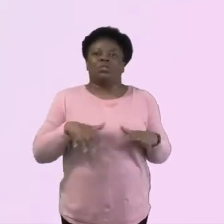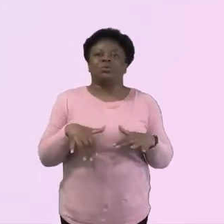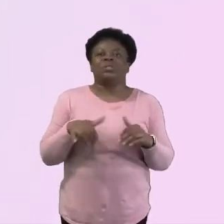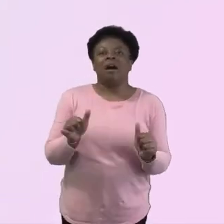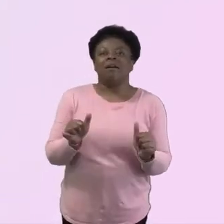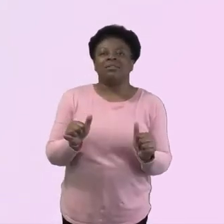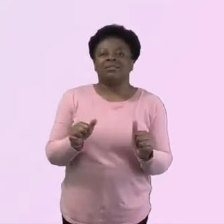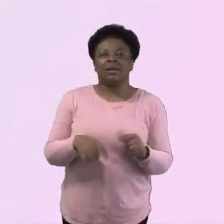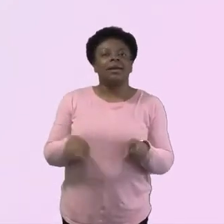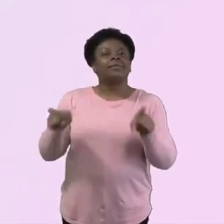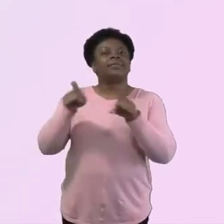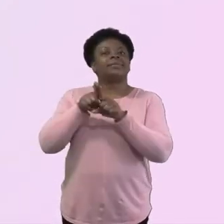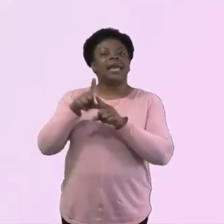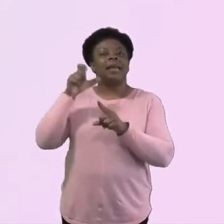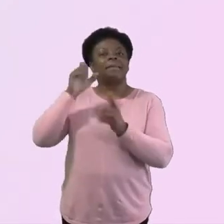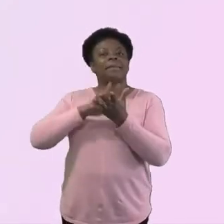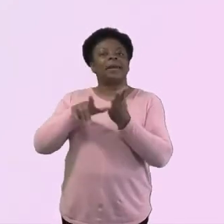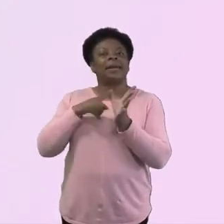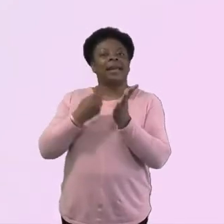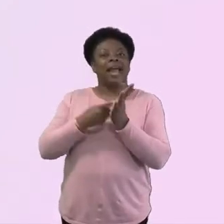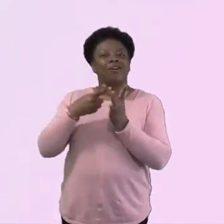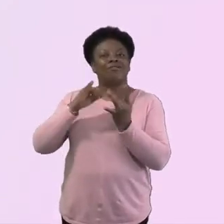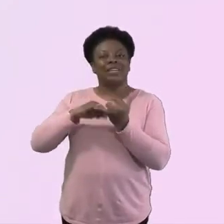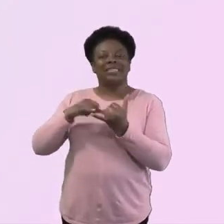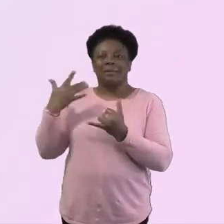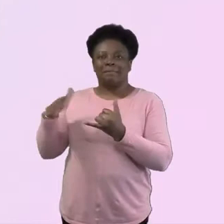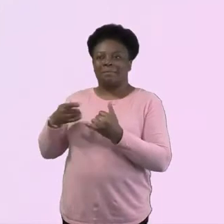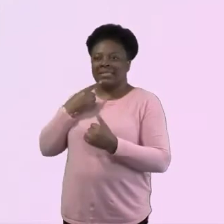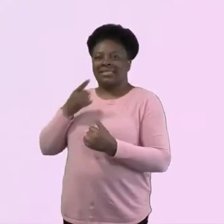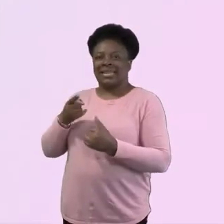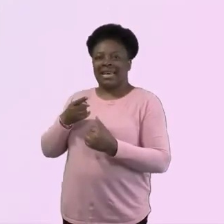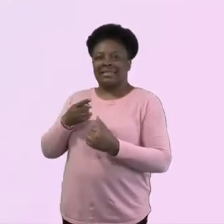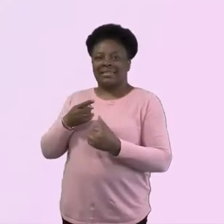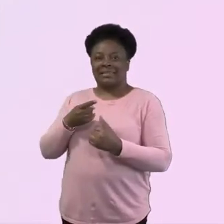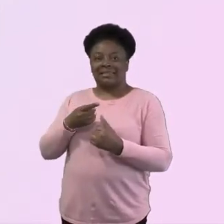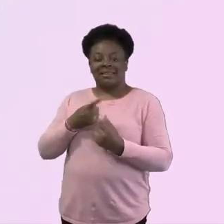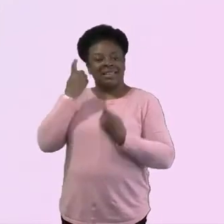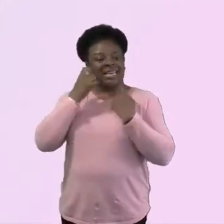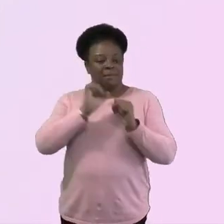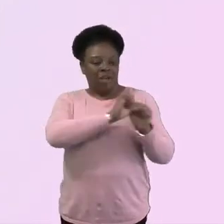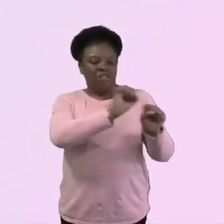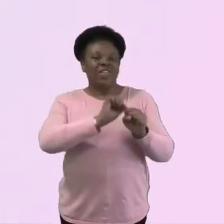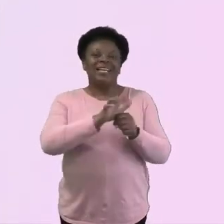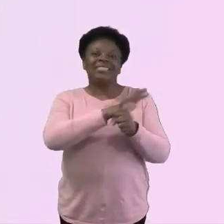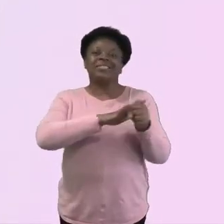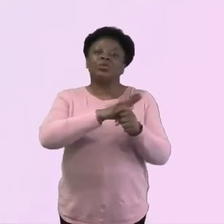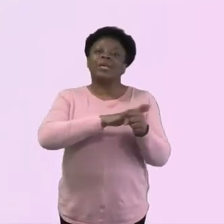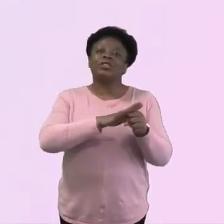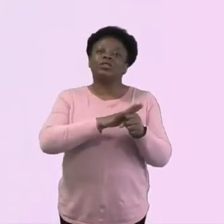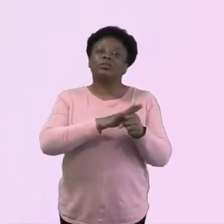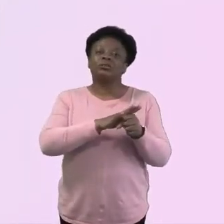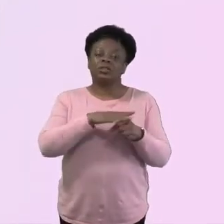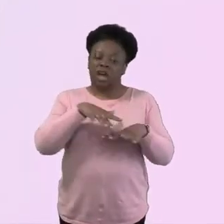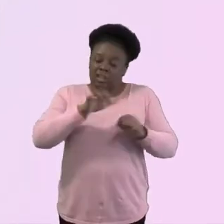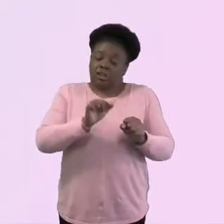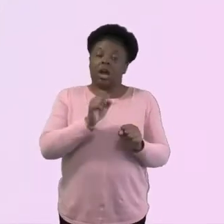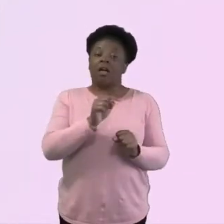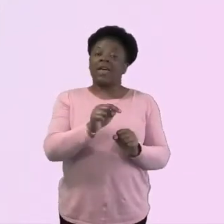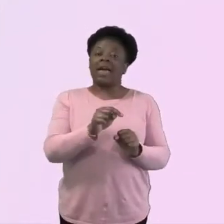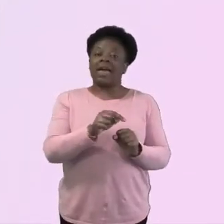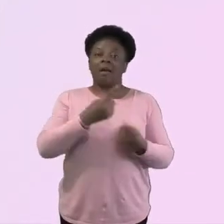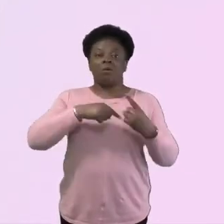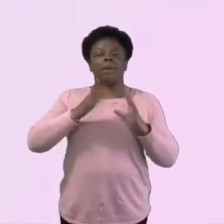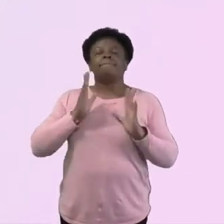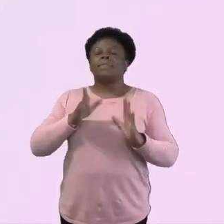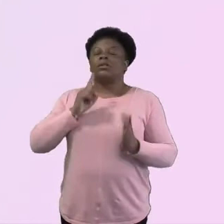family work as well. We have to start with where they are and go from there. And I think, as I said, we have to trust that God is at work. And so we have to trust that